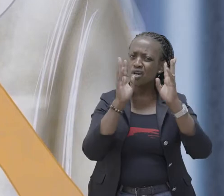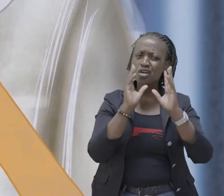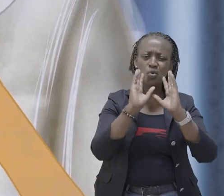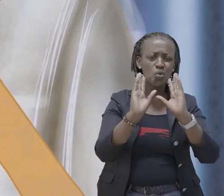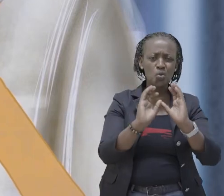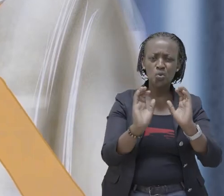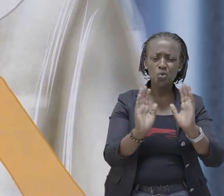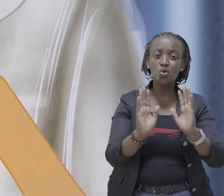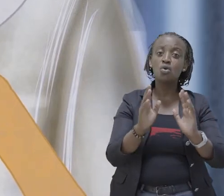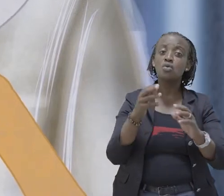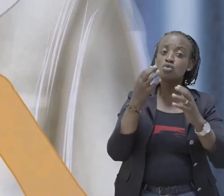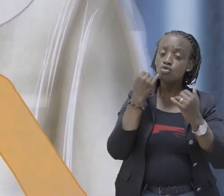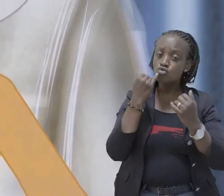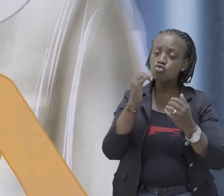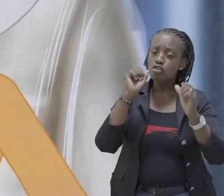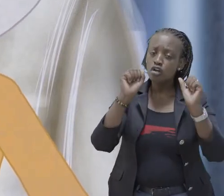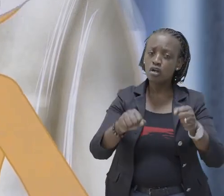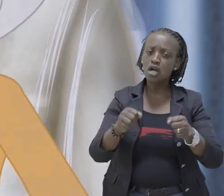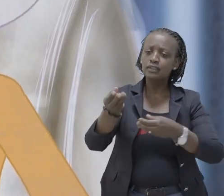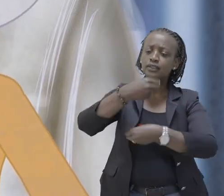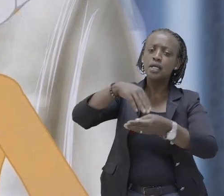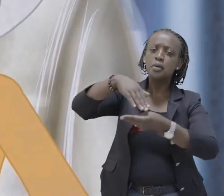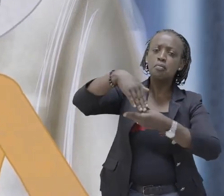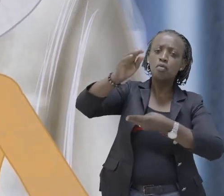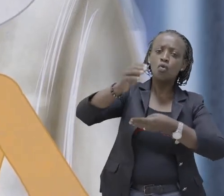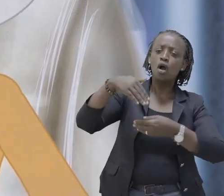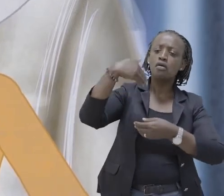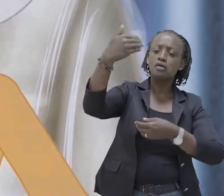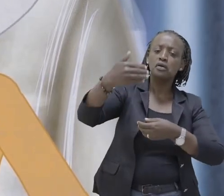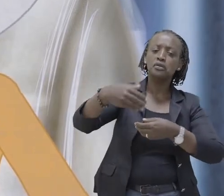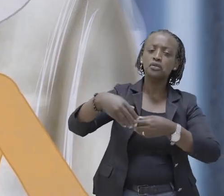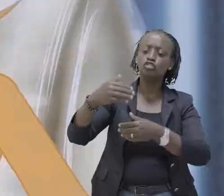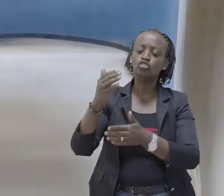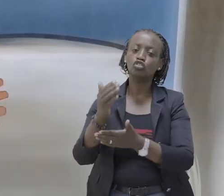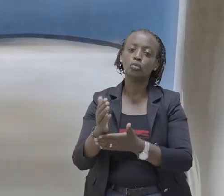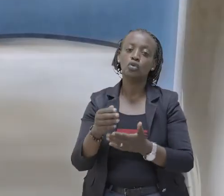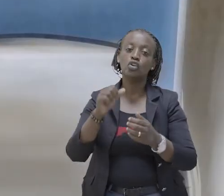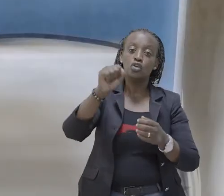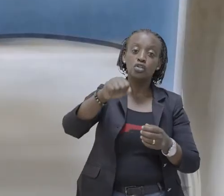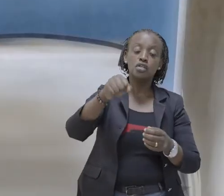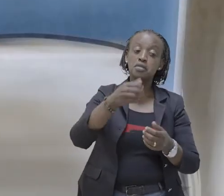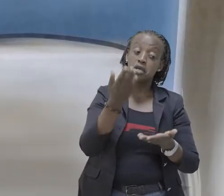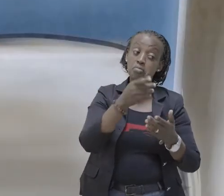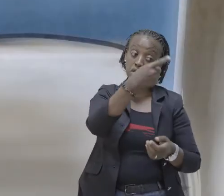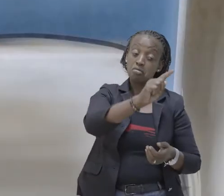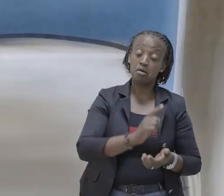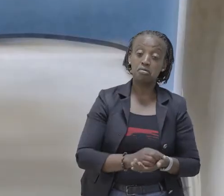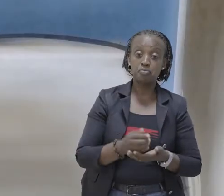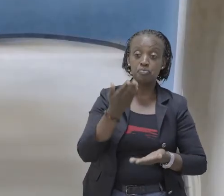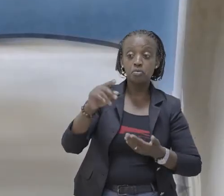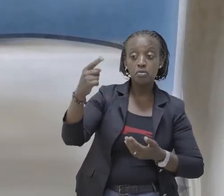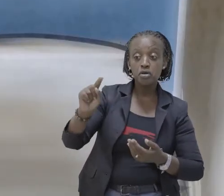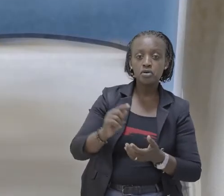don't worry I am sure we are going to sell more on our next stop Yes, maybe you are right